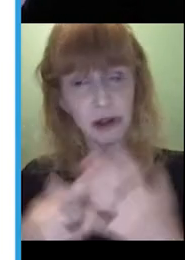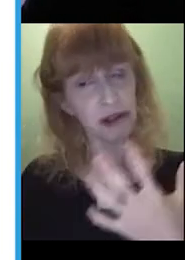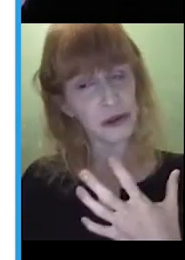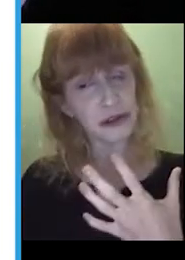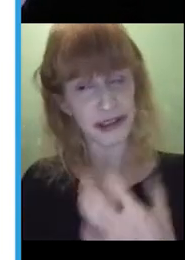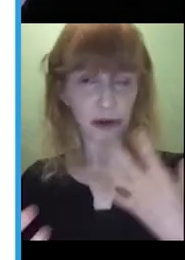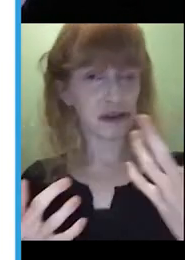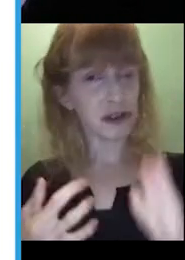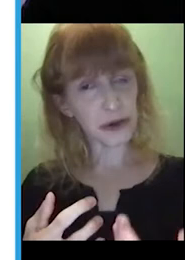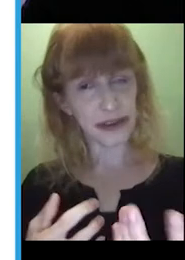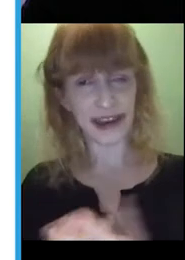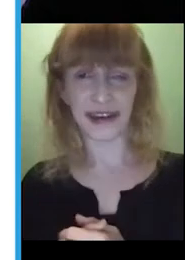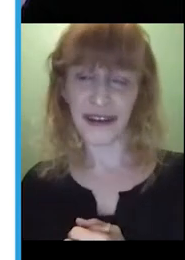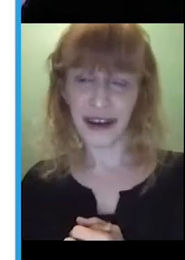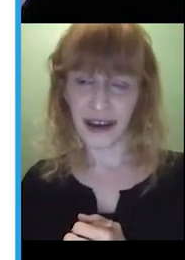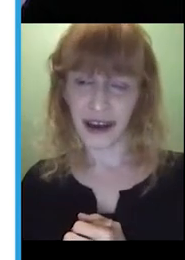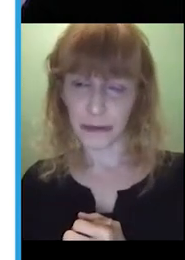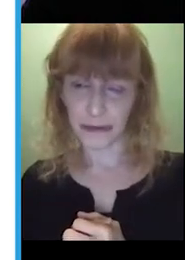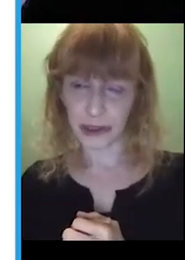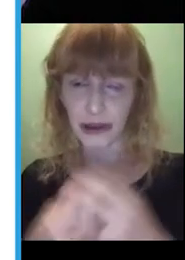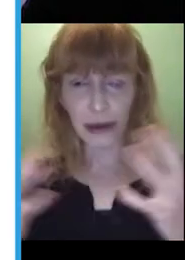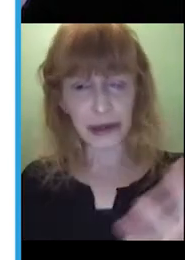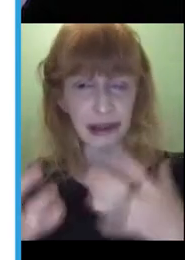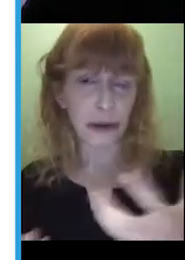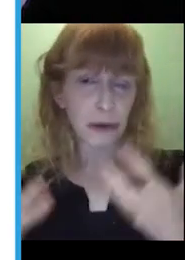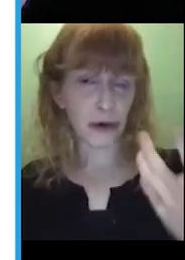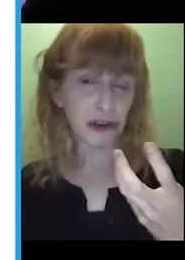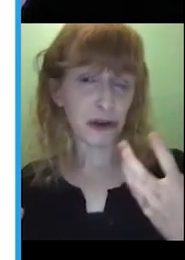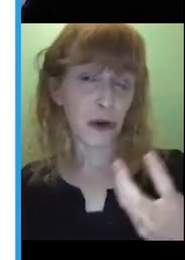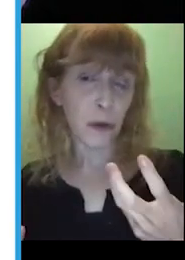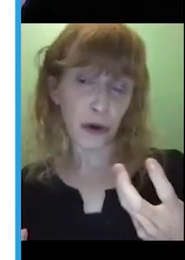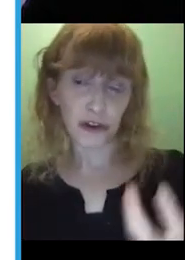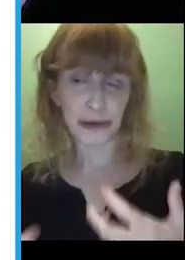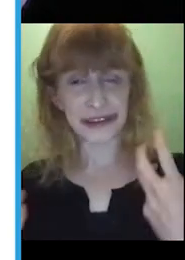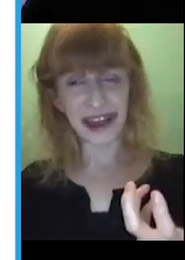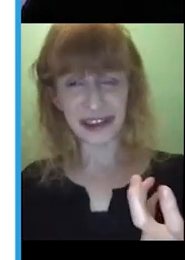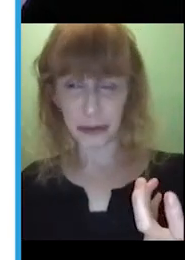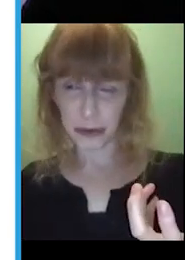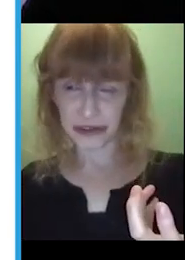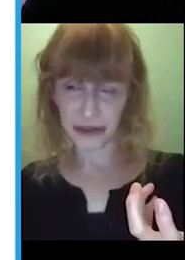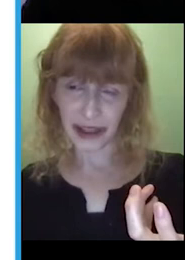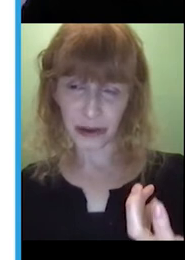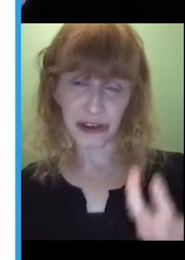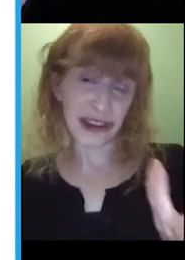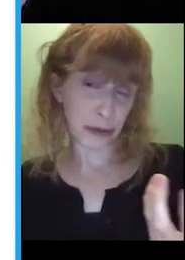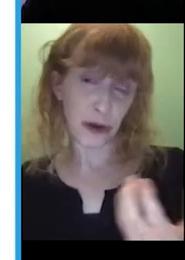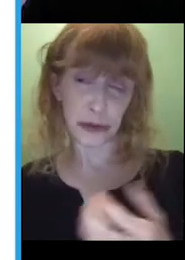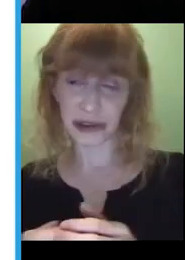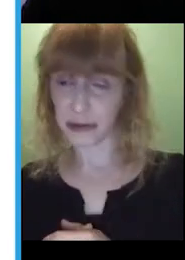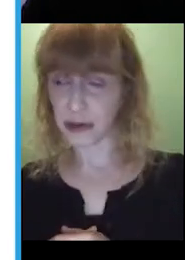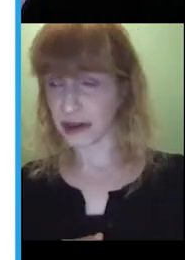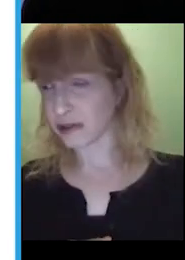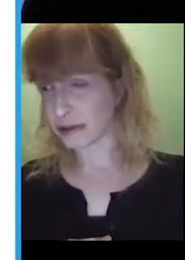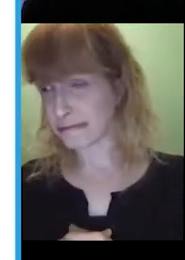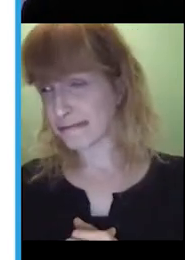to know, what can you see? What do you think? You know, let me a little bit more into your world because that's the purpose of language and that's the